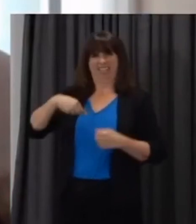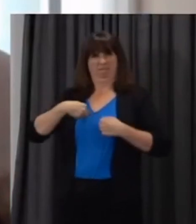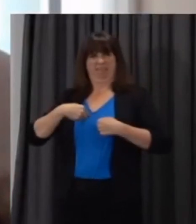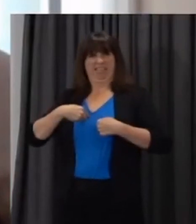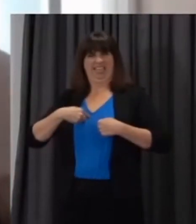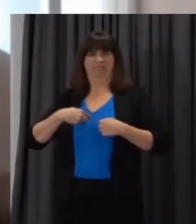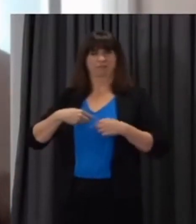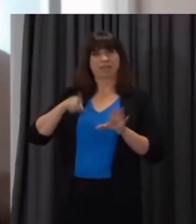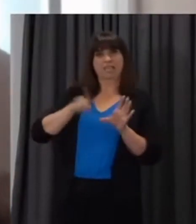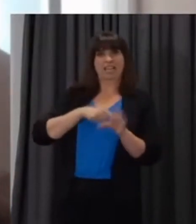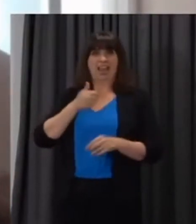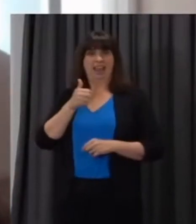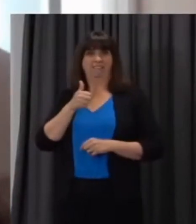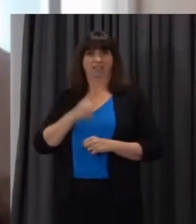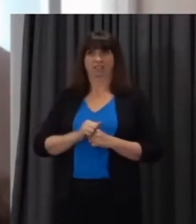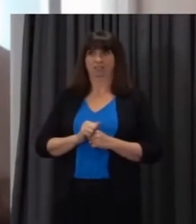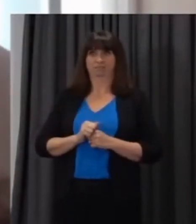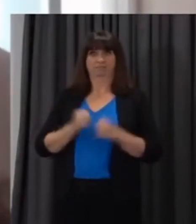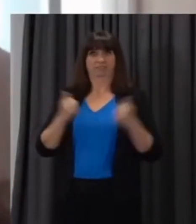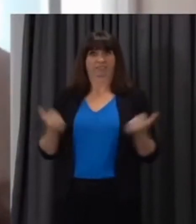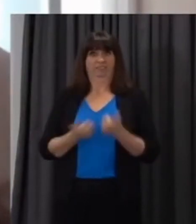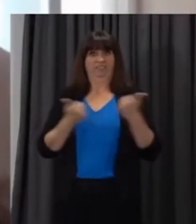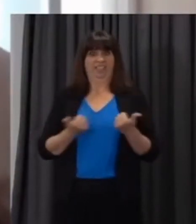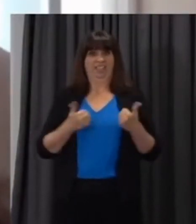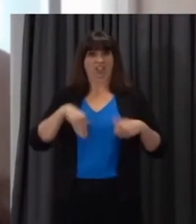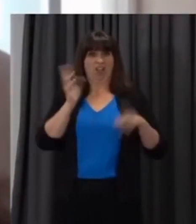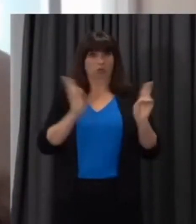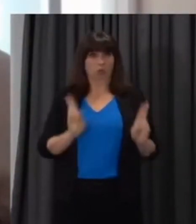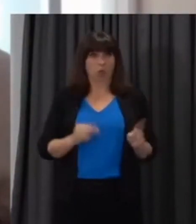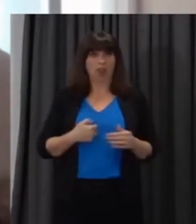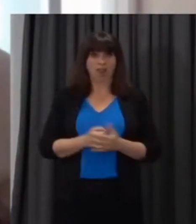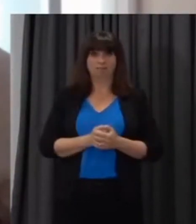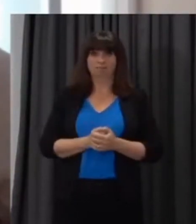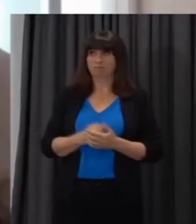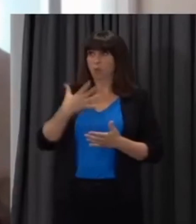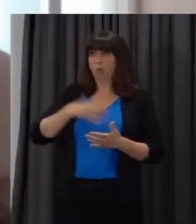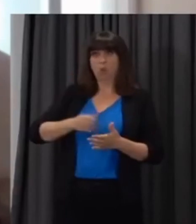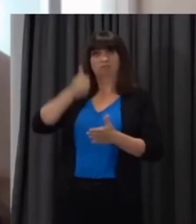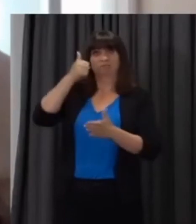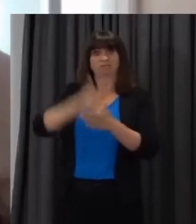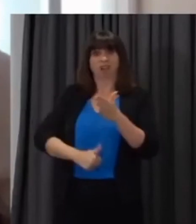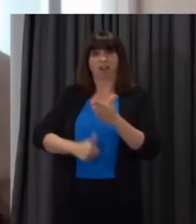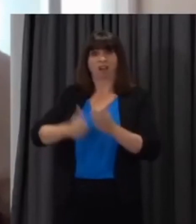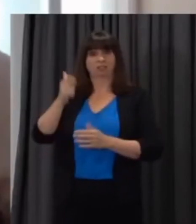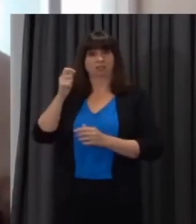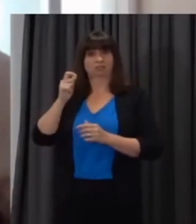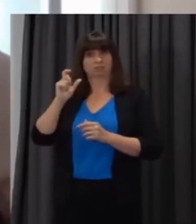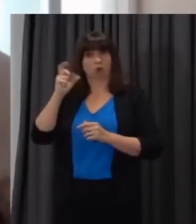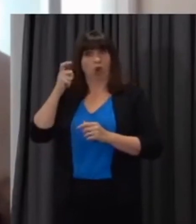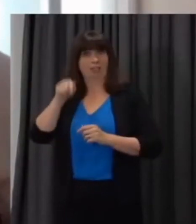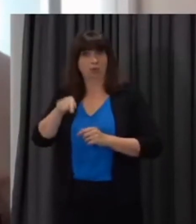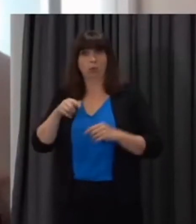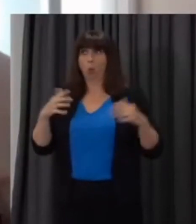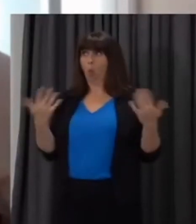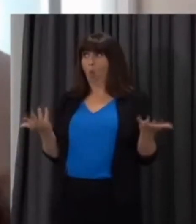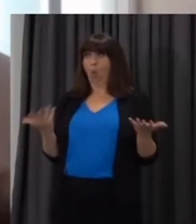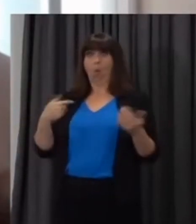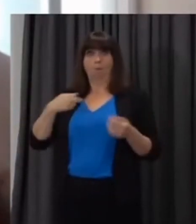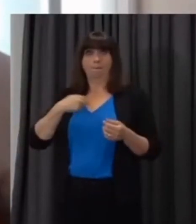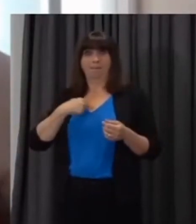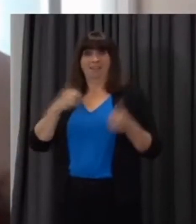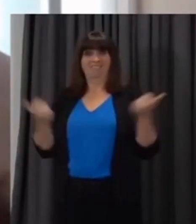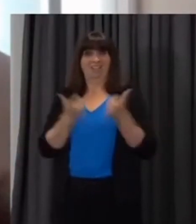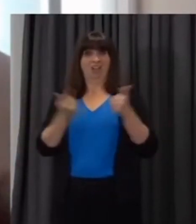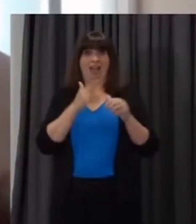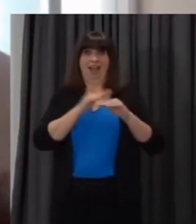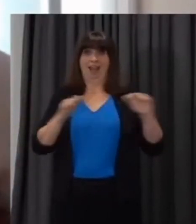student starting college in the autumn or a university university student starting in september can you tell me exactly how my experience is going be